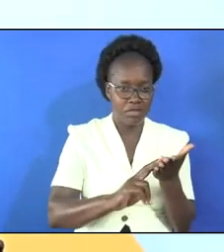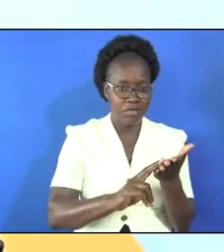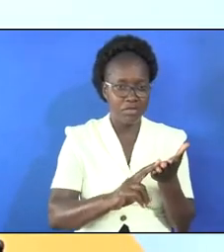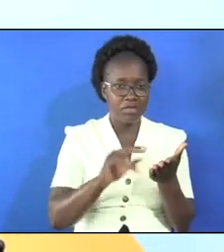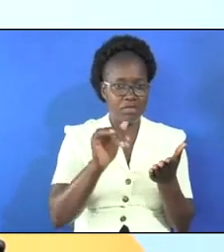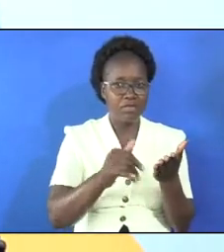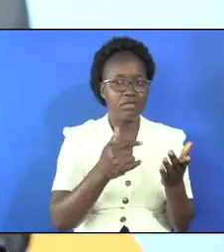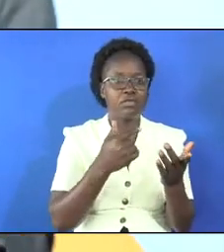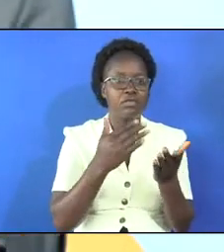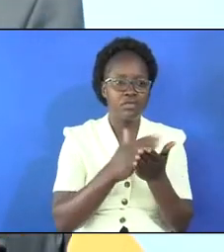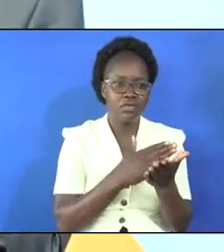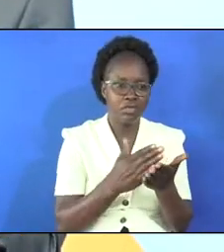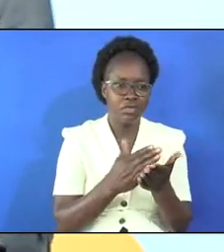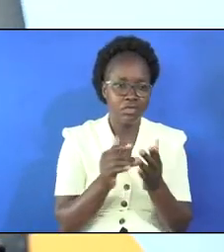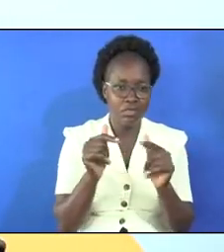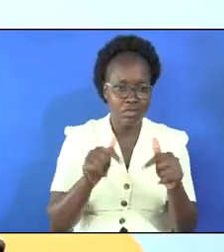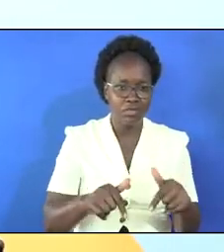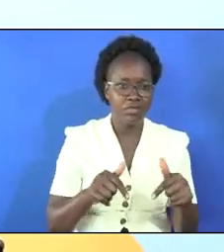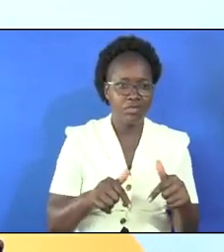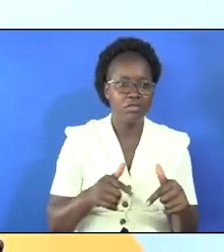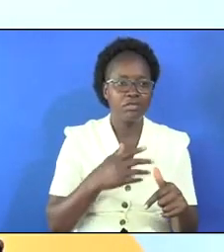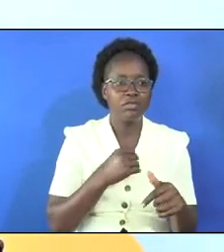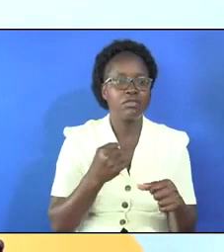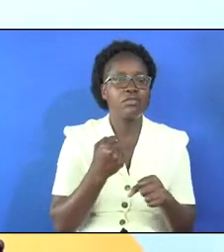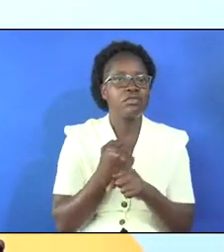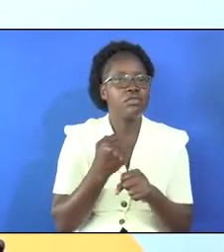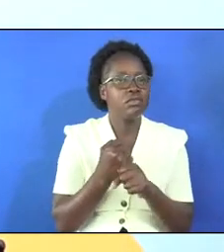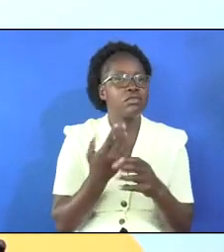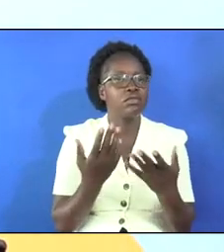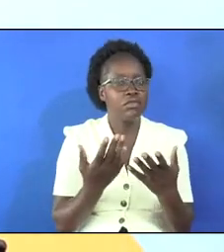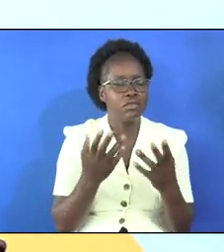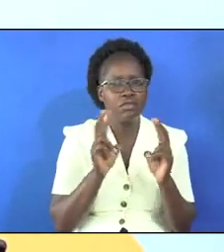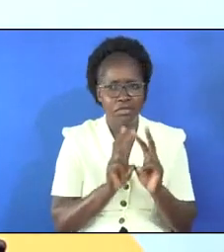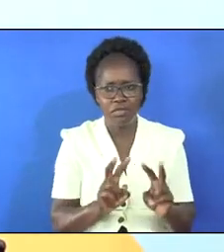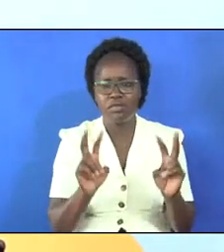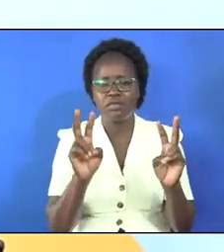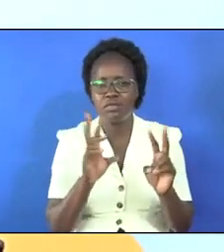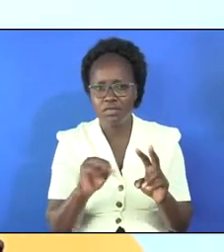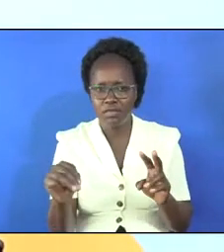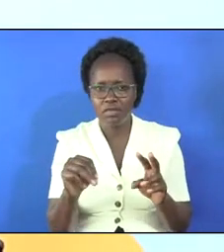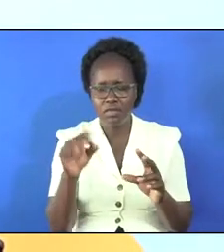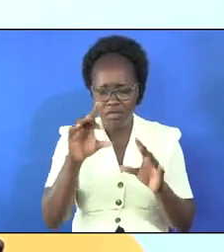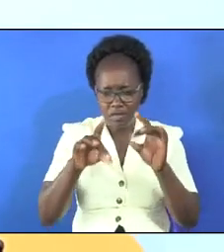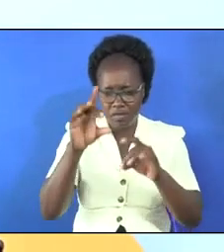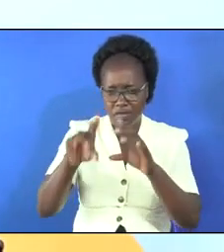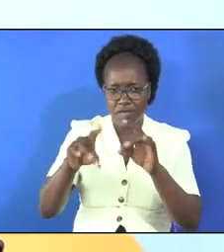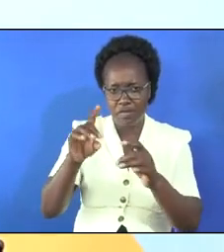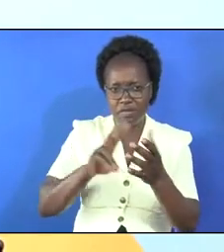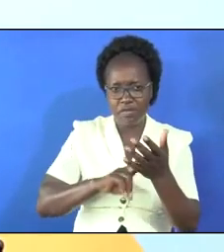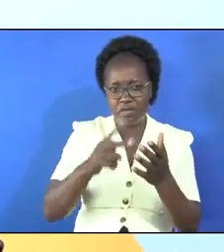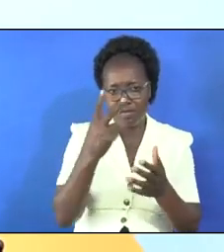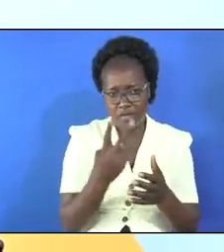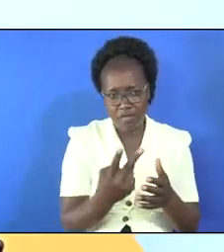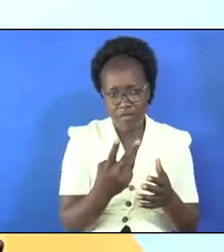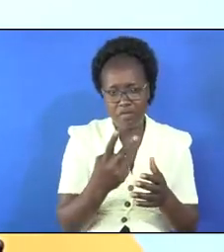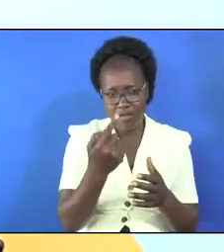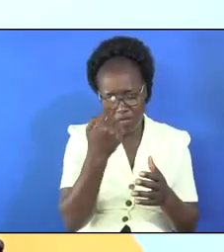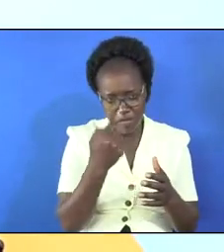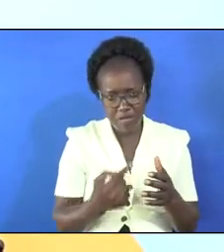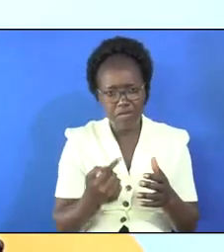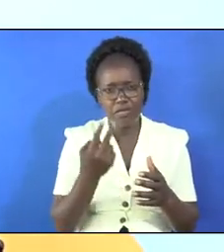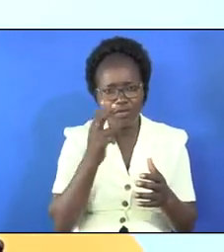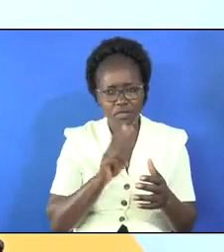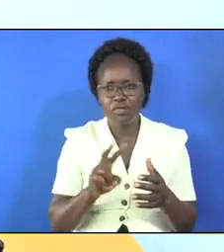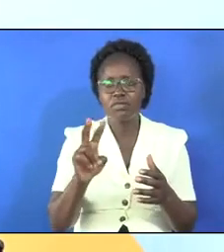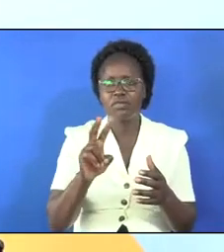that we are going to share today and the words you as you can see them i will pick what is in verse 2 and behold